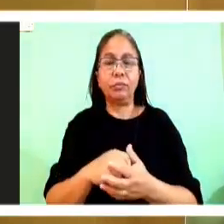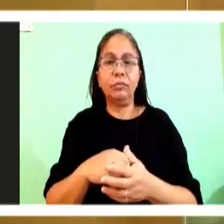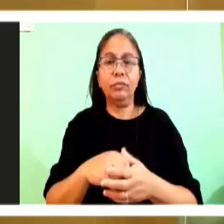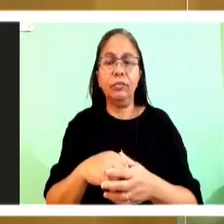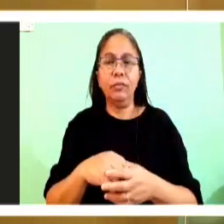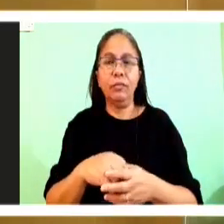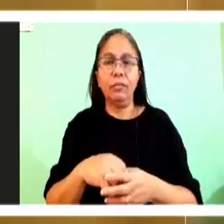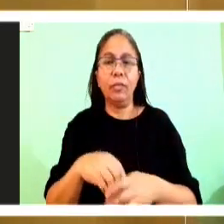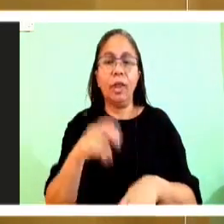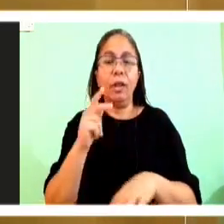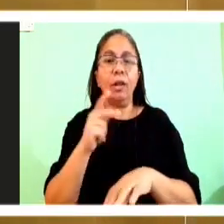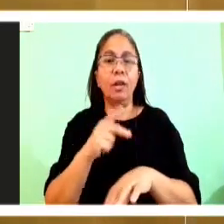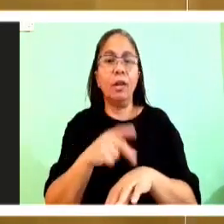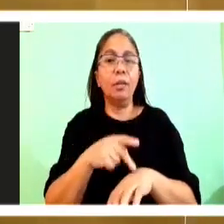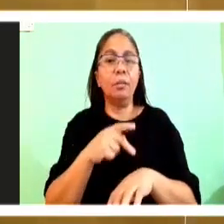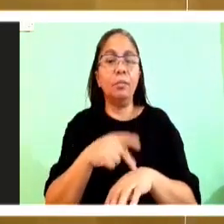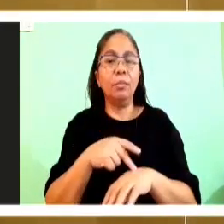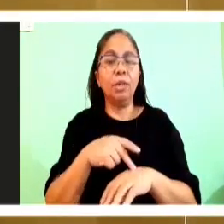experiences